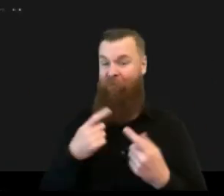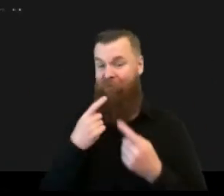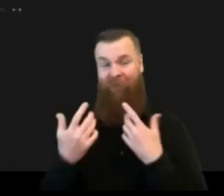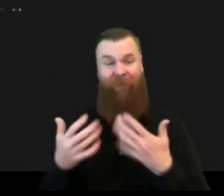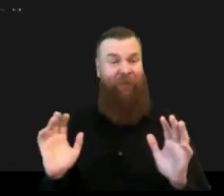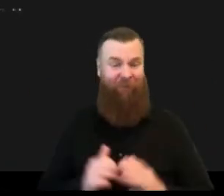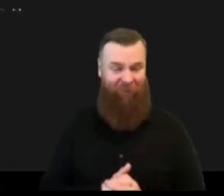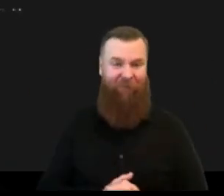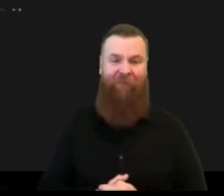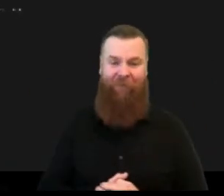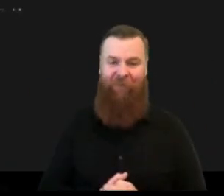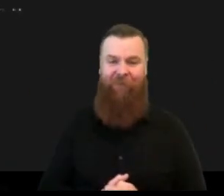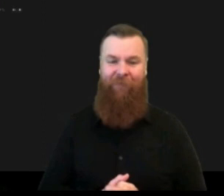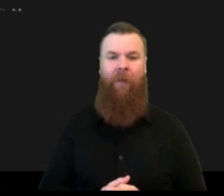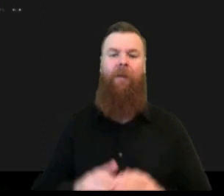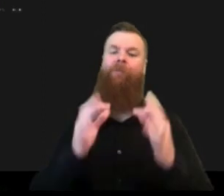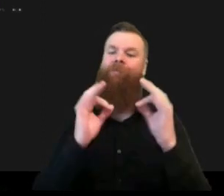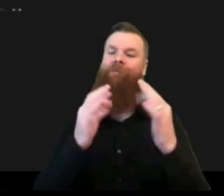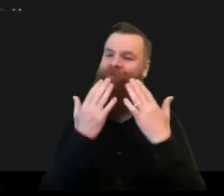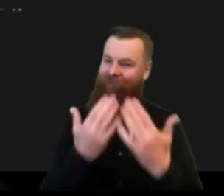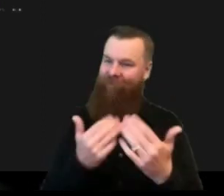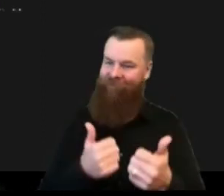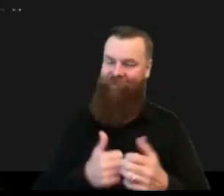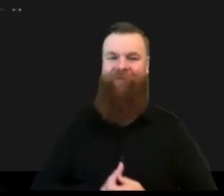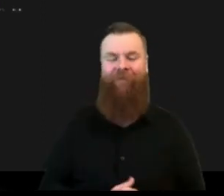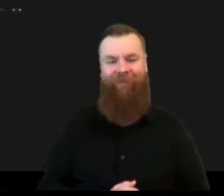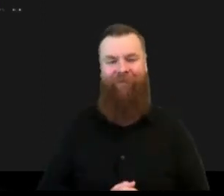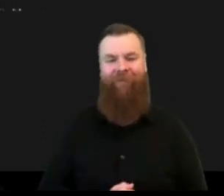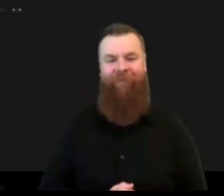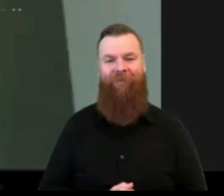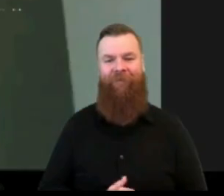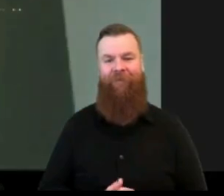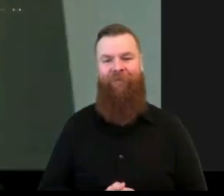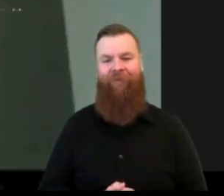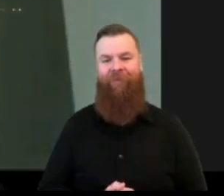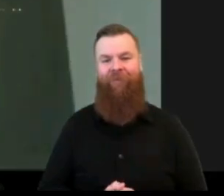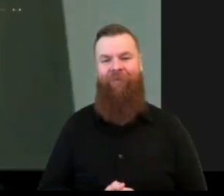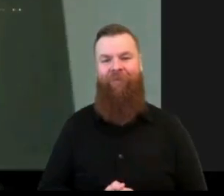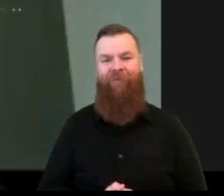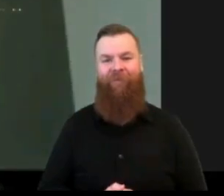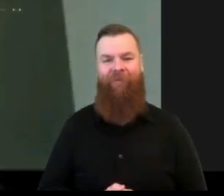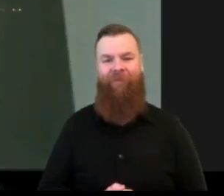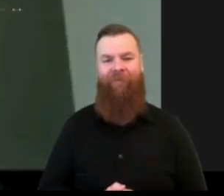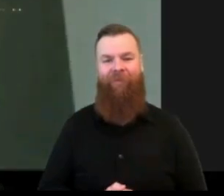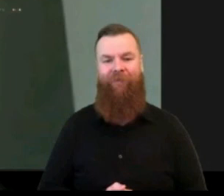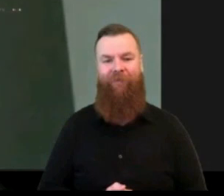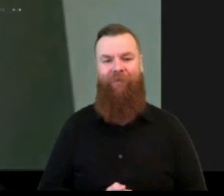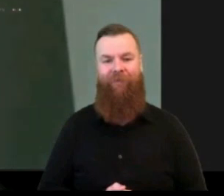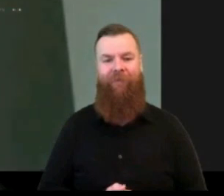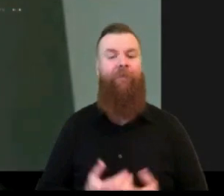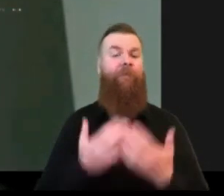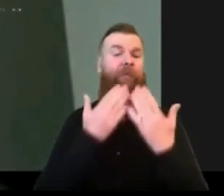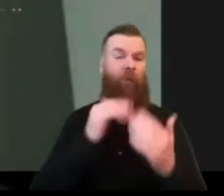thanks a lot john and it's interesting to see i think it's um